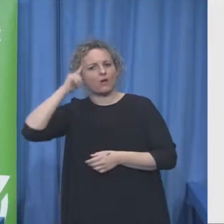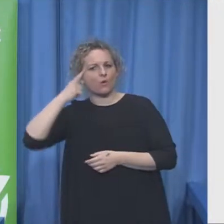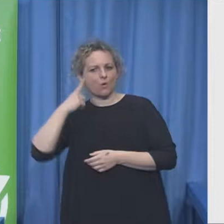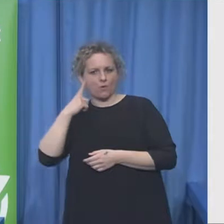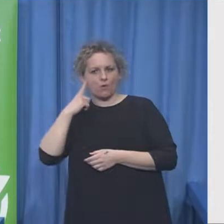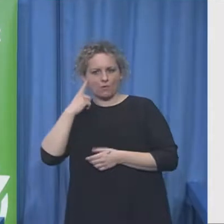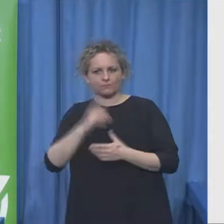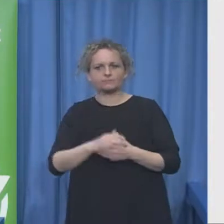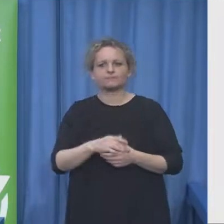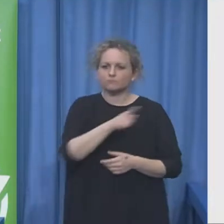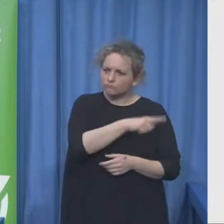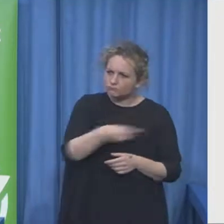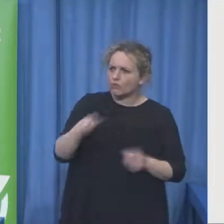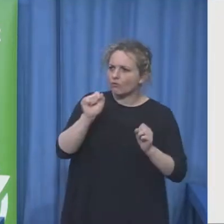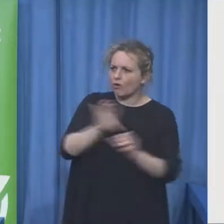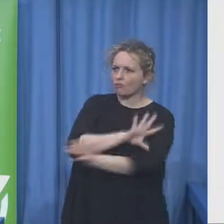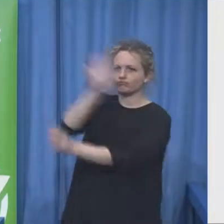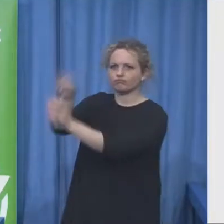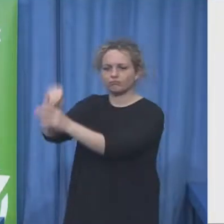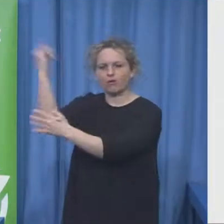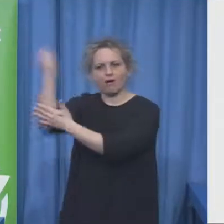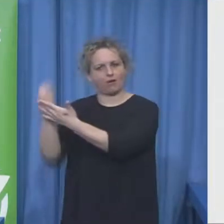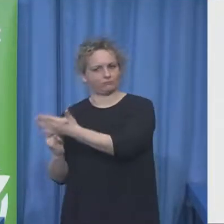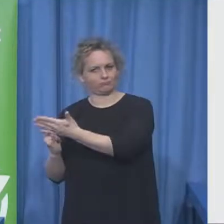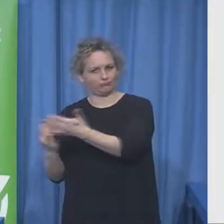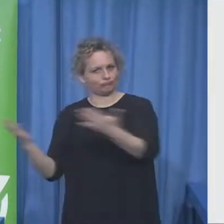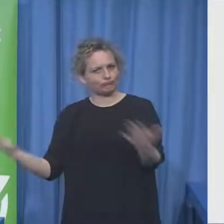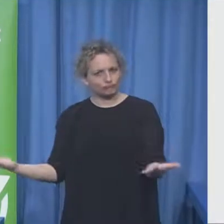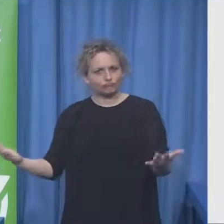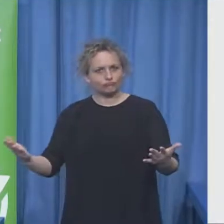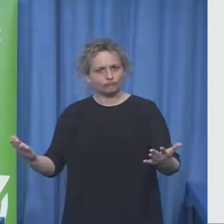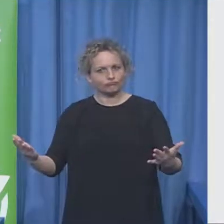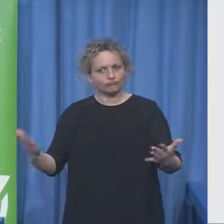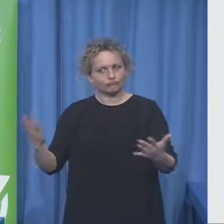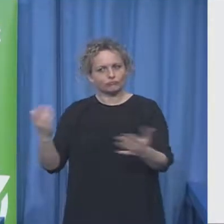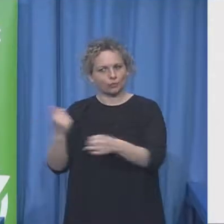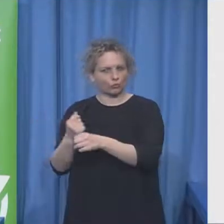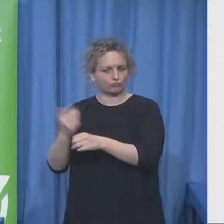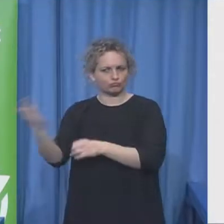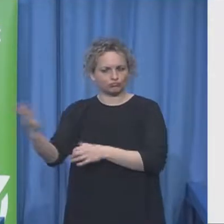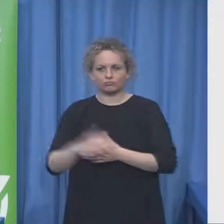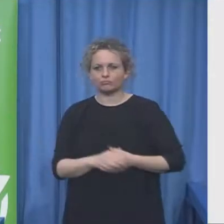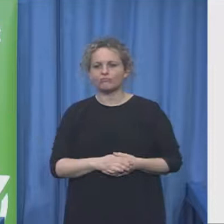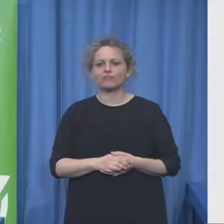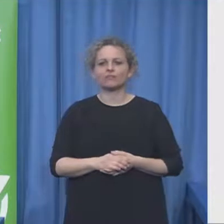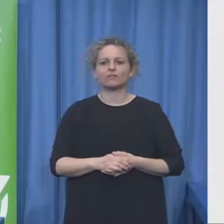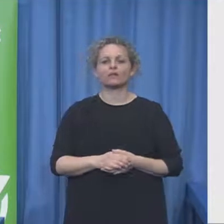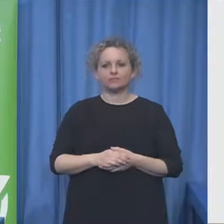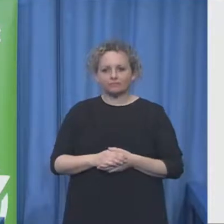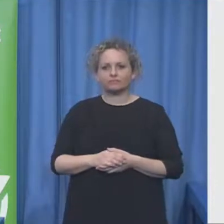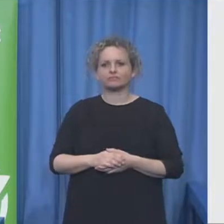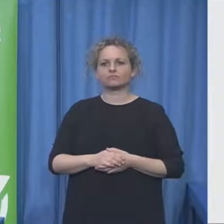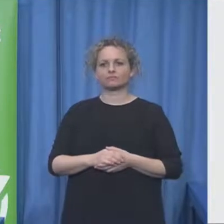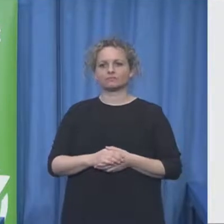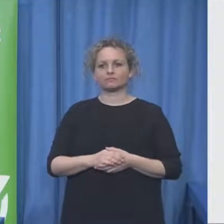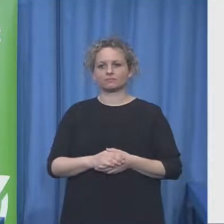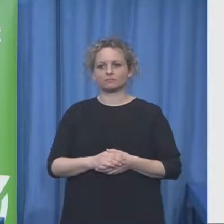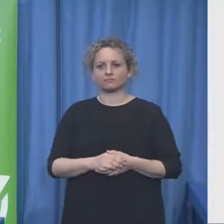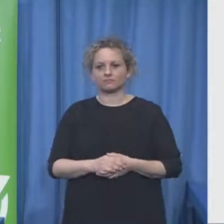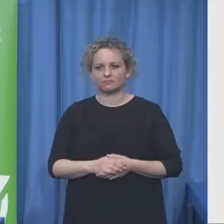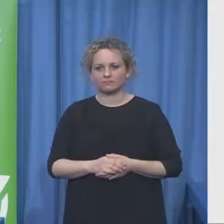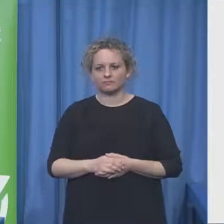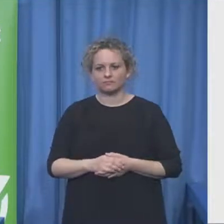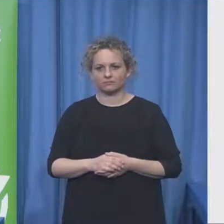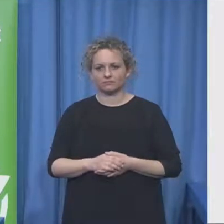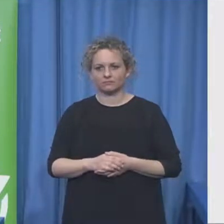We're currently in the middle of our flagship project which is called Square Peg Stories Square Peg Stories is a